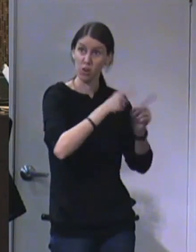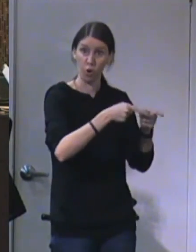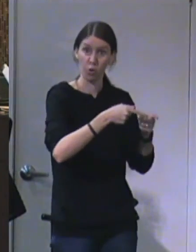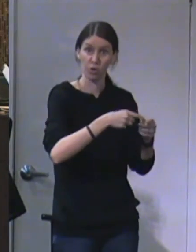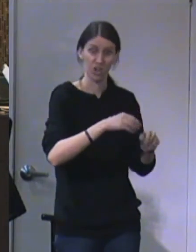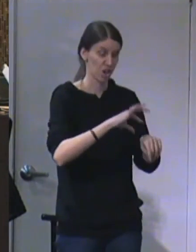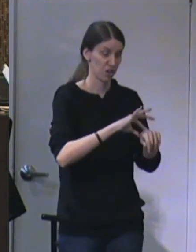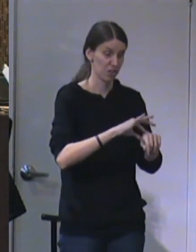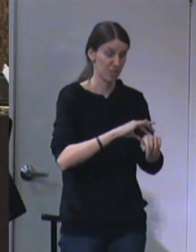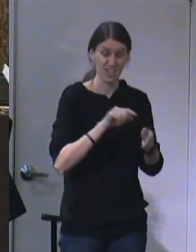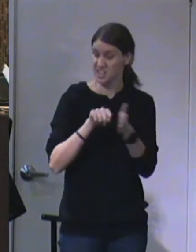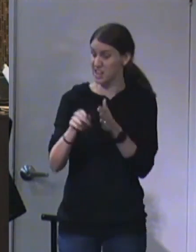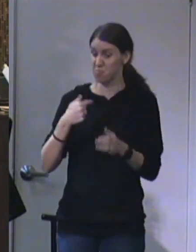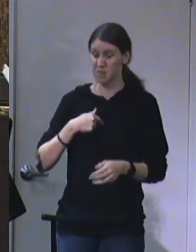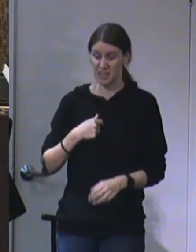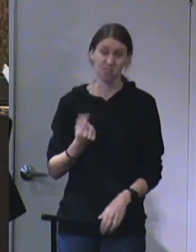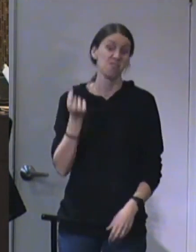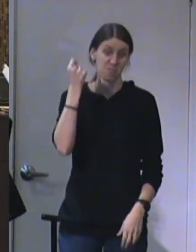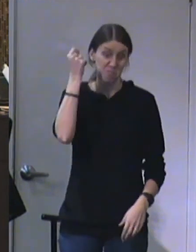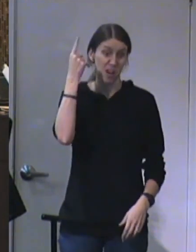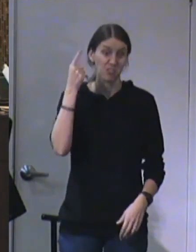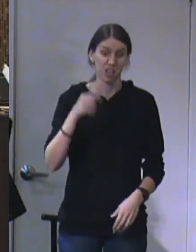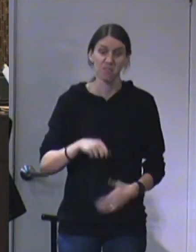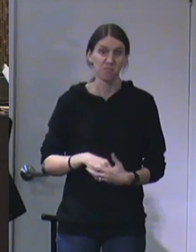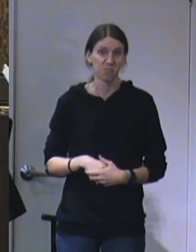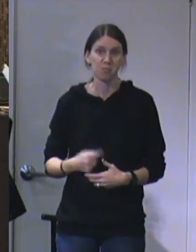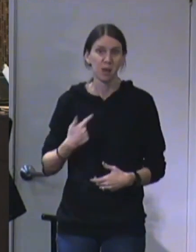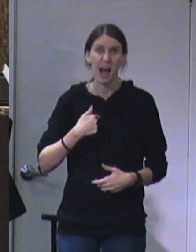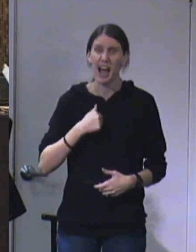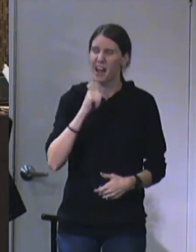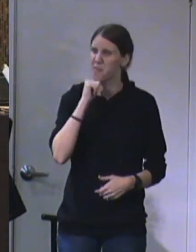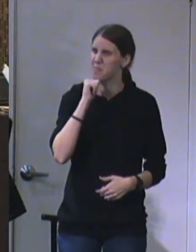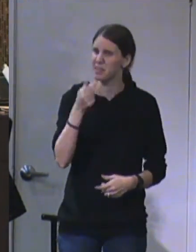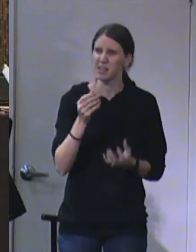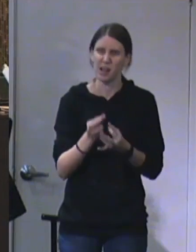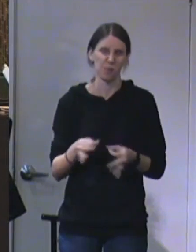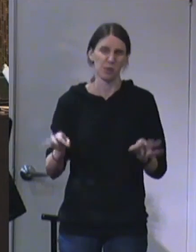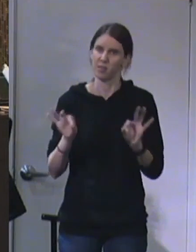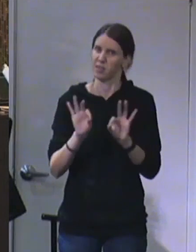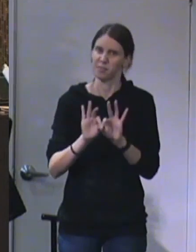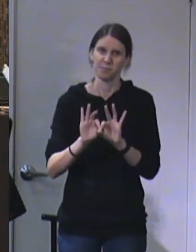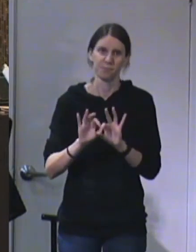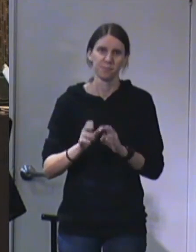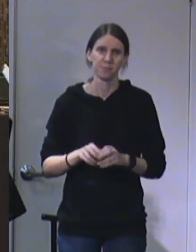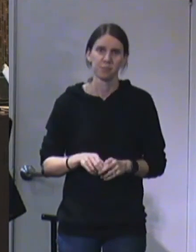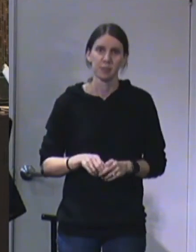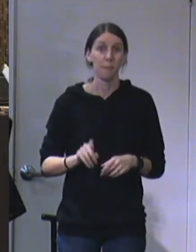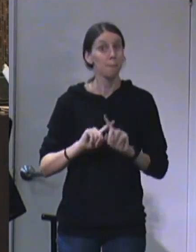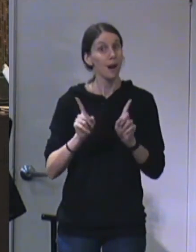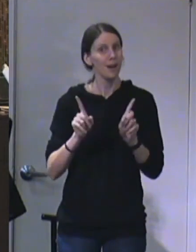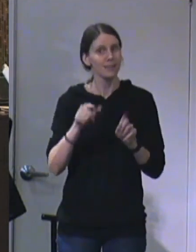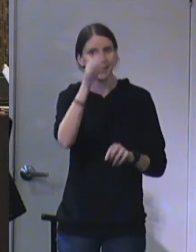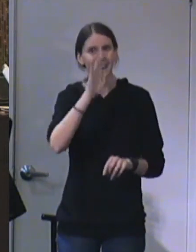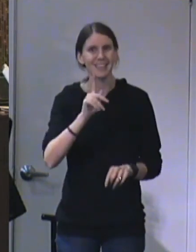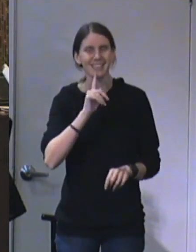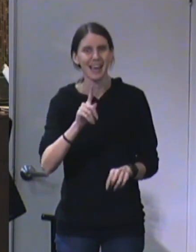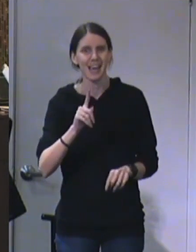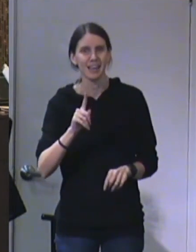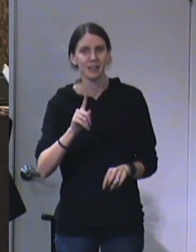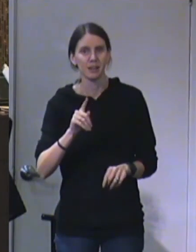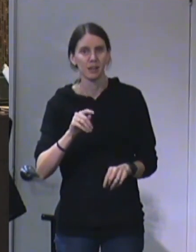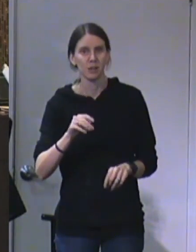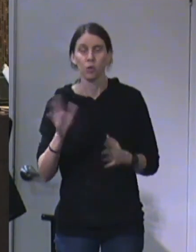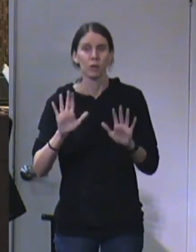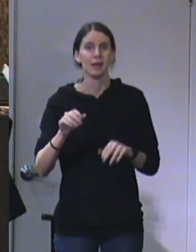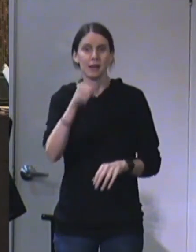kill me, whatever, I understand because I am not worthy. Instead, God sends